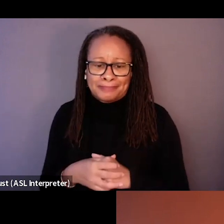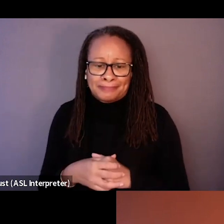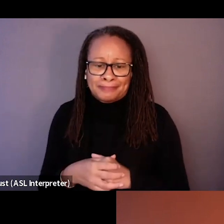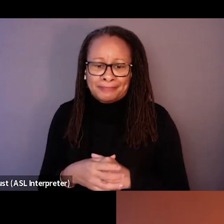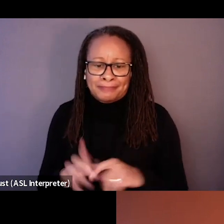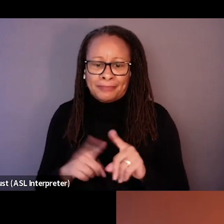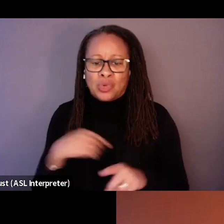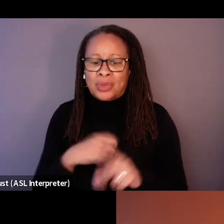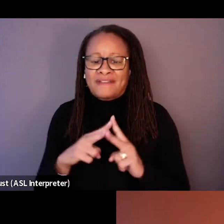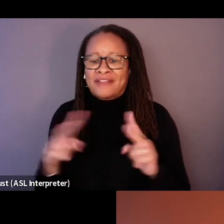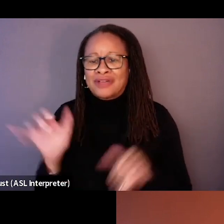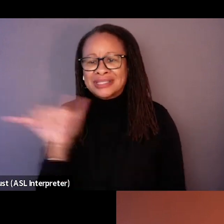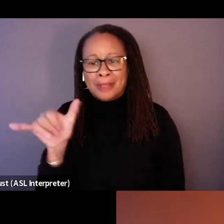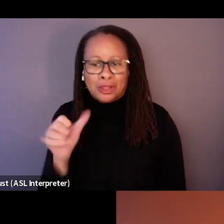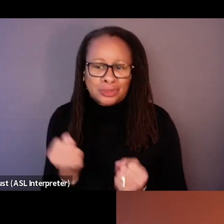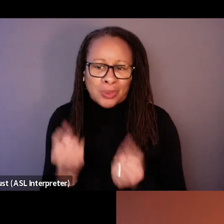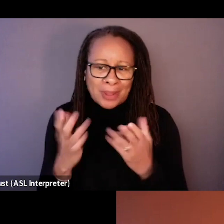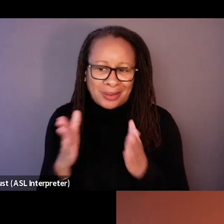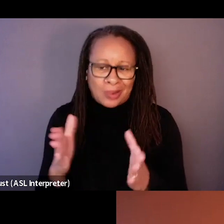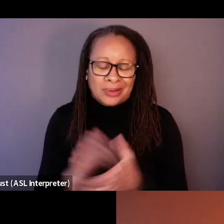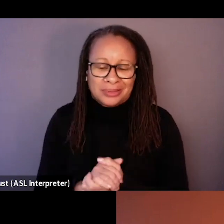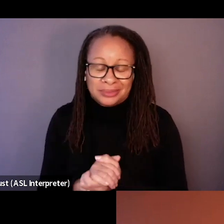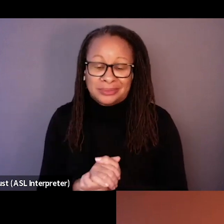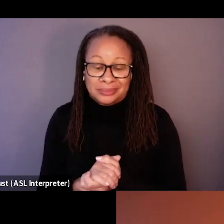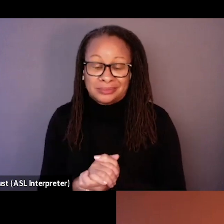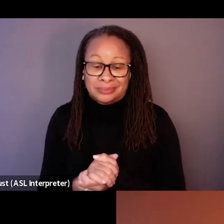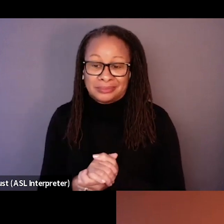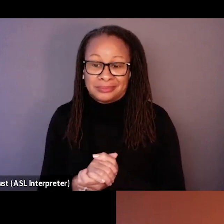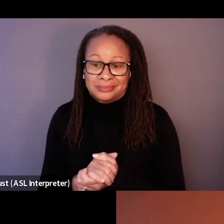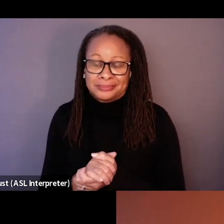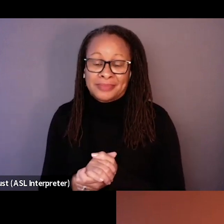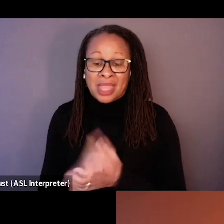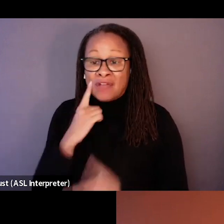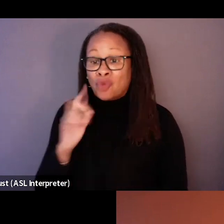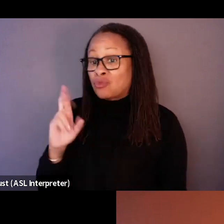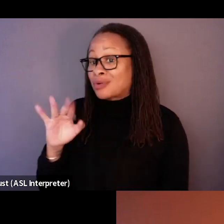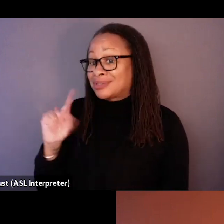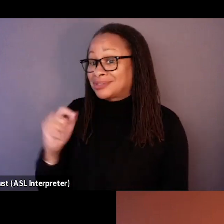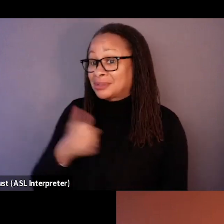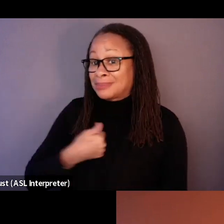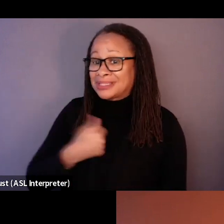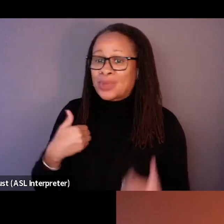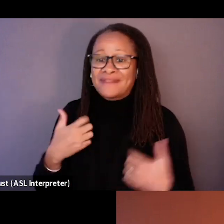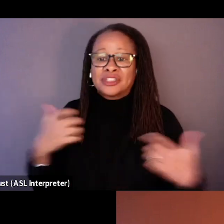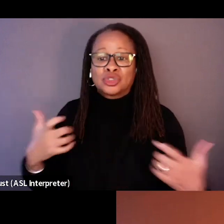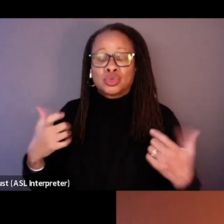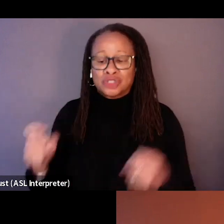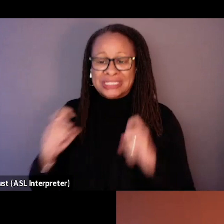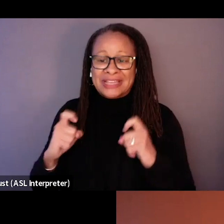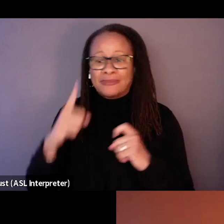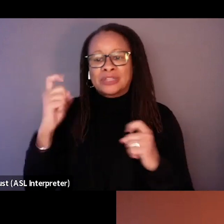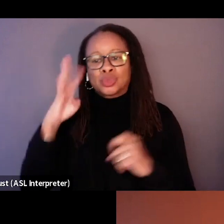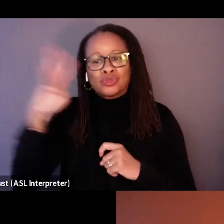but we were very similar in so many ways. And, you know, for, for Ronita and myself, we had this huge gift because we created